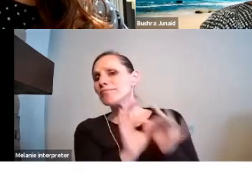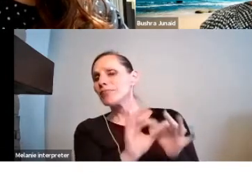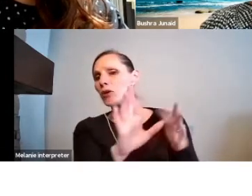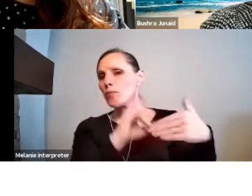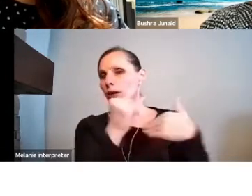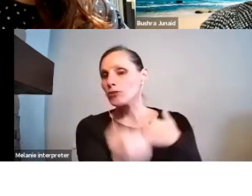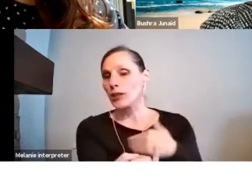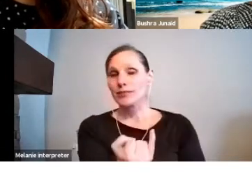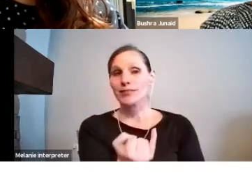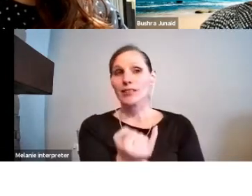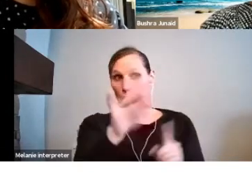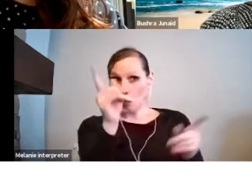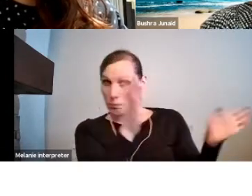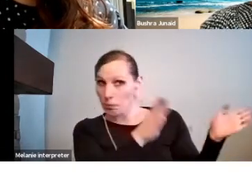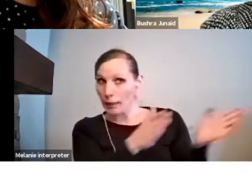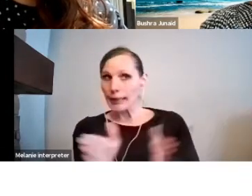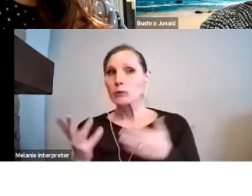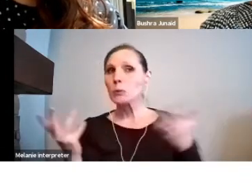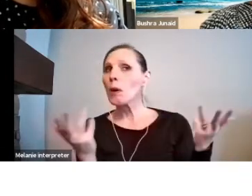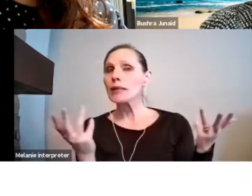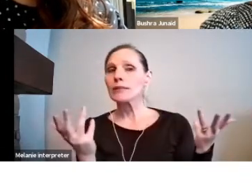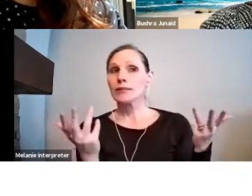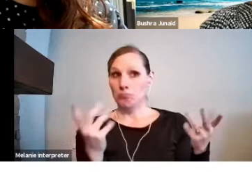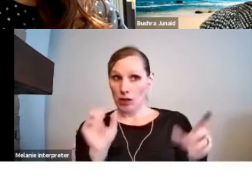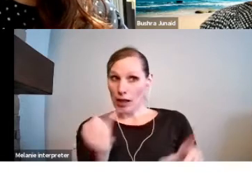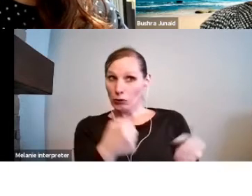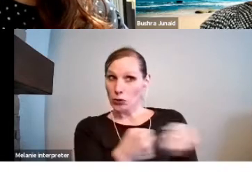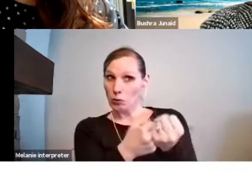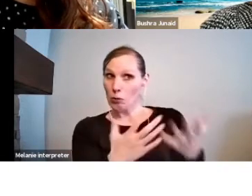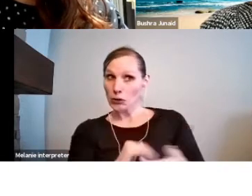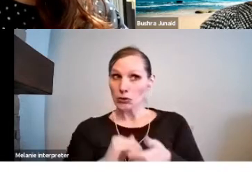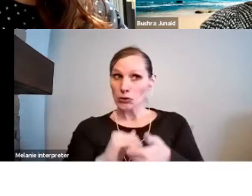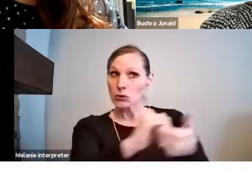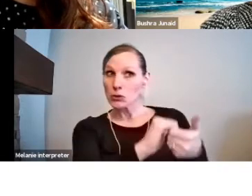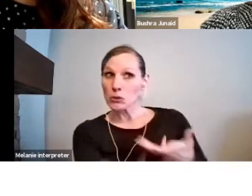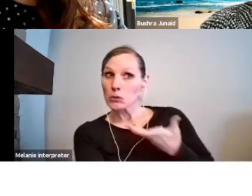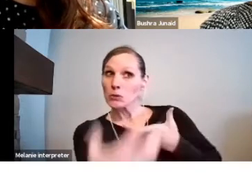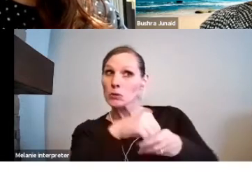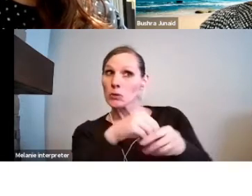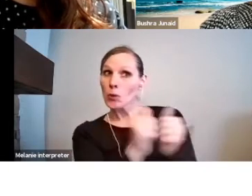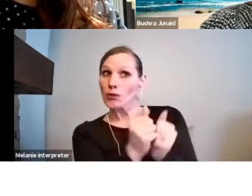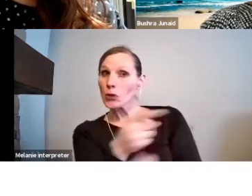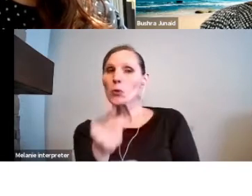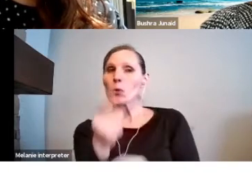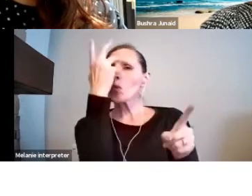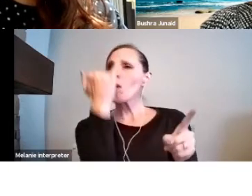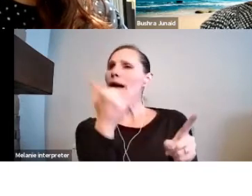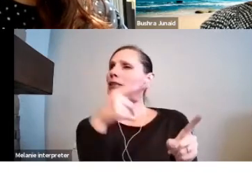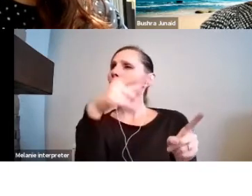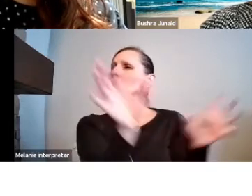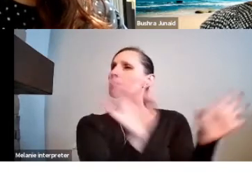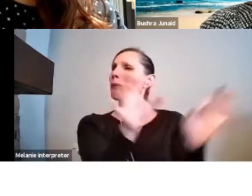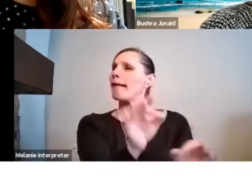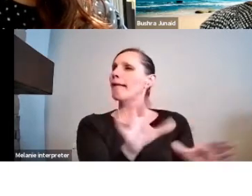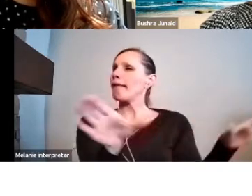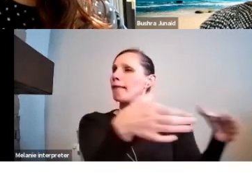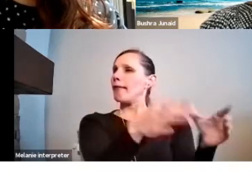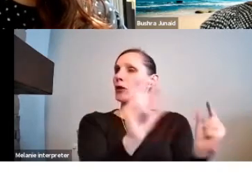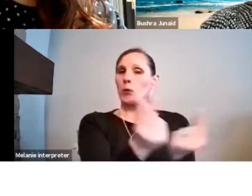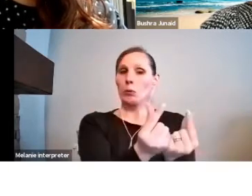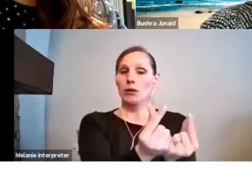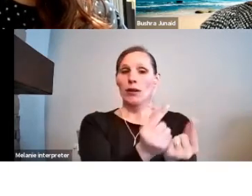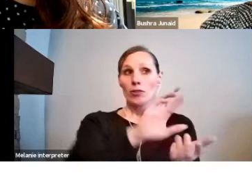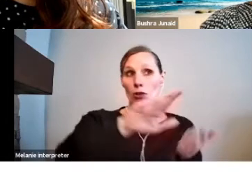Are there collaborators on your project? Why have you chosen to work with them? What is their role? Are they